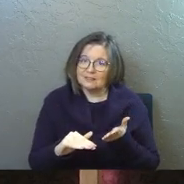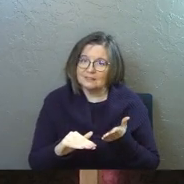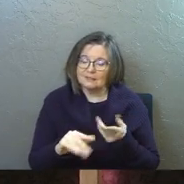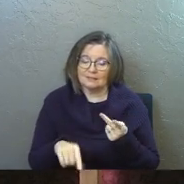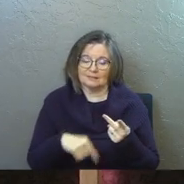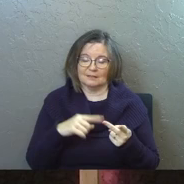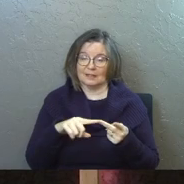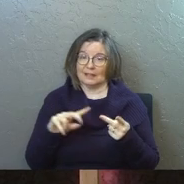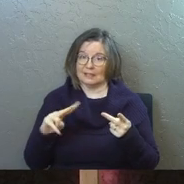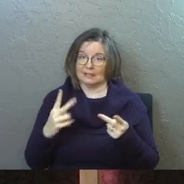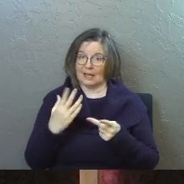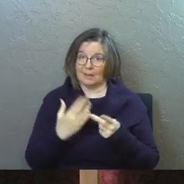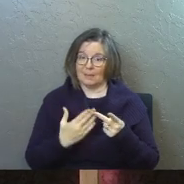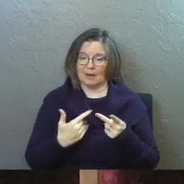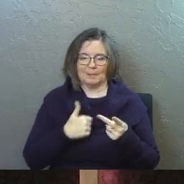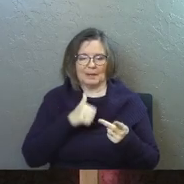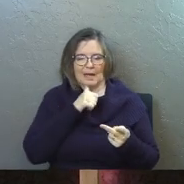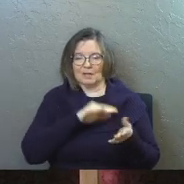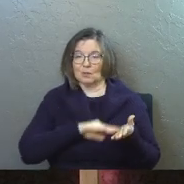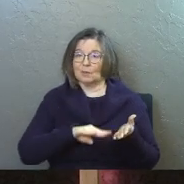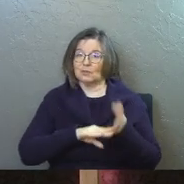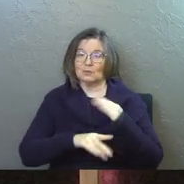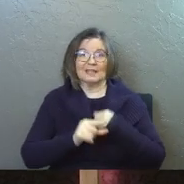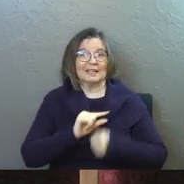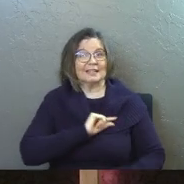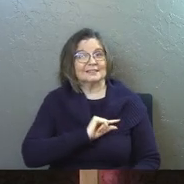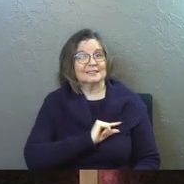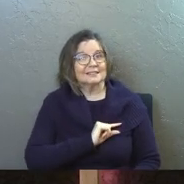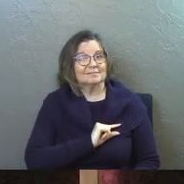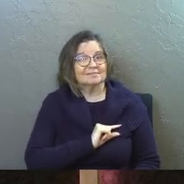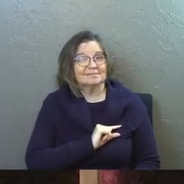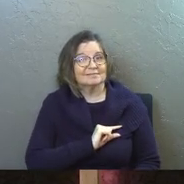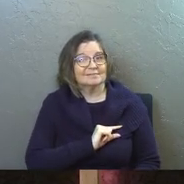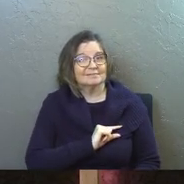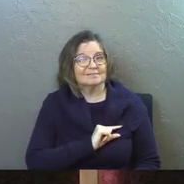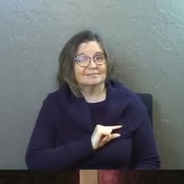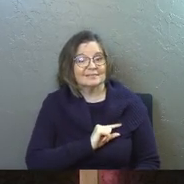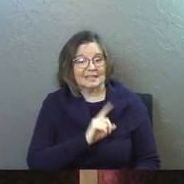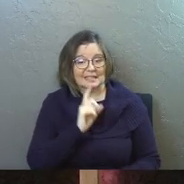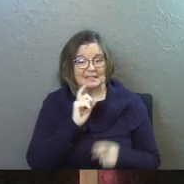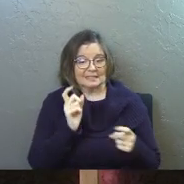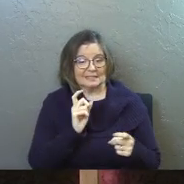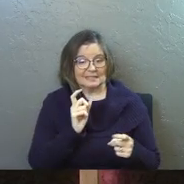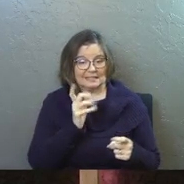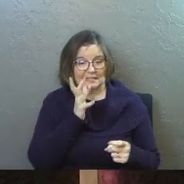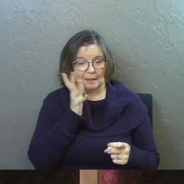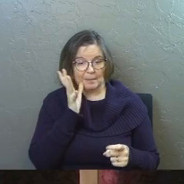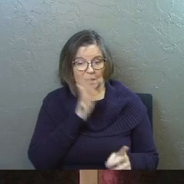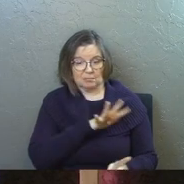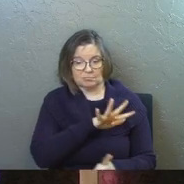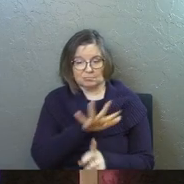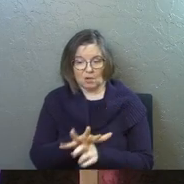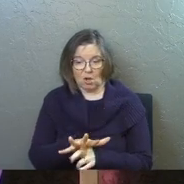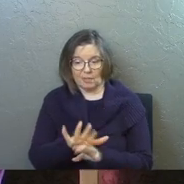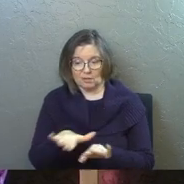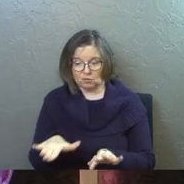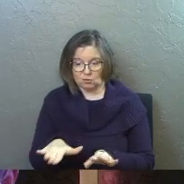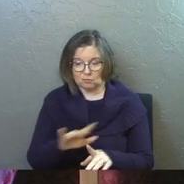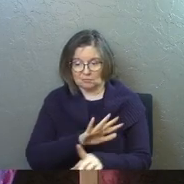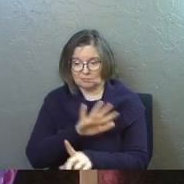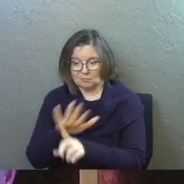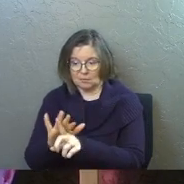But second part, but I do not excuse the guilty. I lay the sins of the parents upon their children and grandchildren.